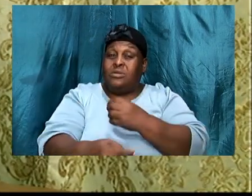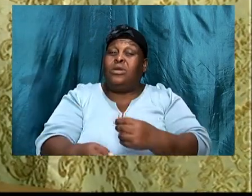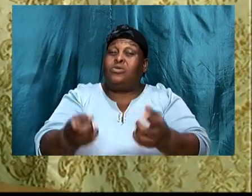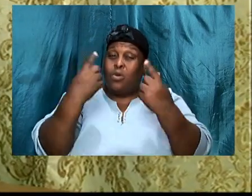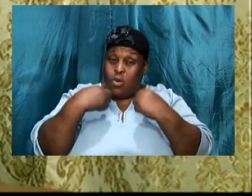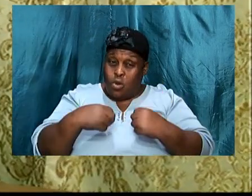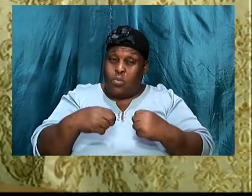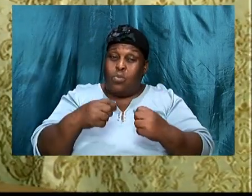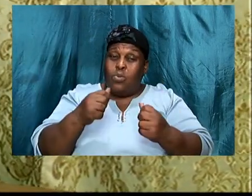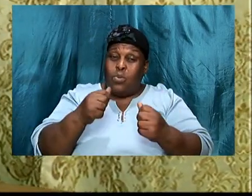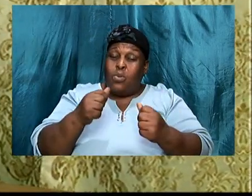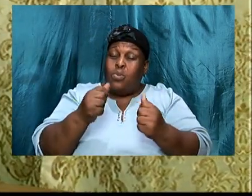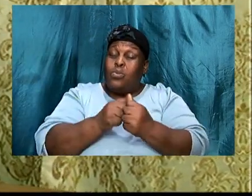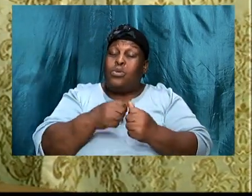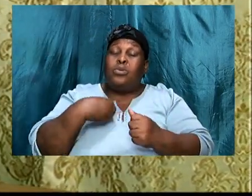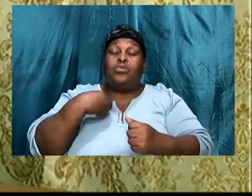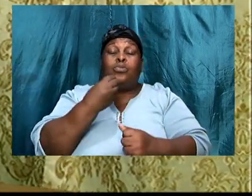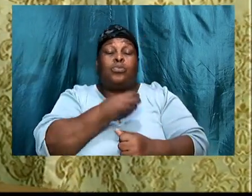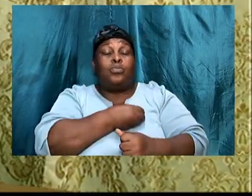so, if we look back, at the passage,